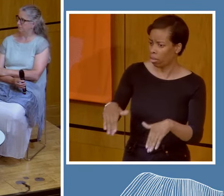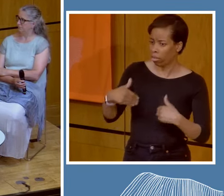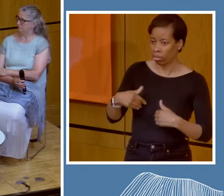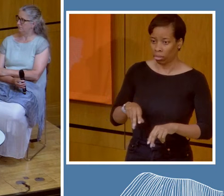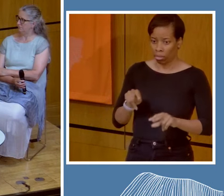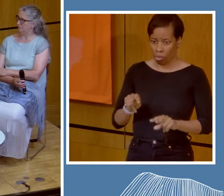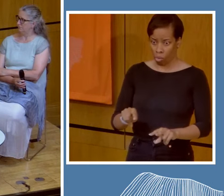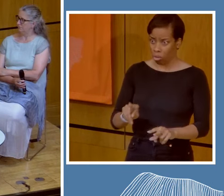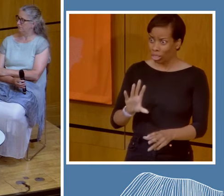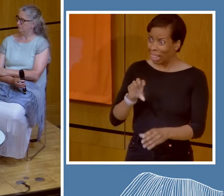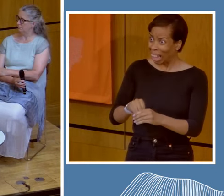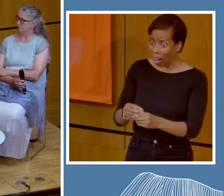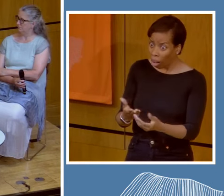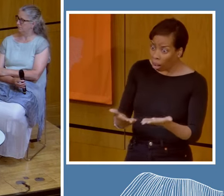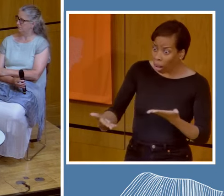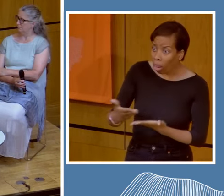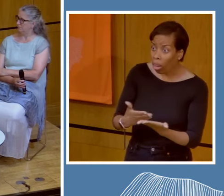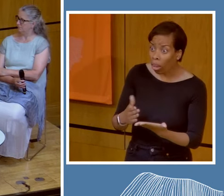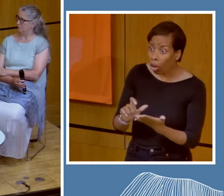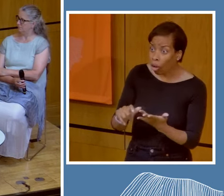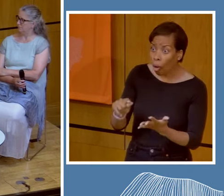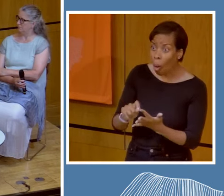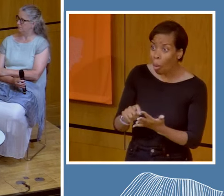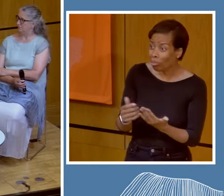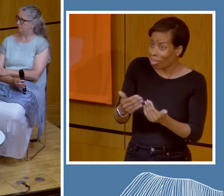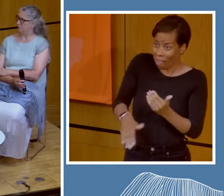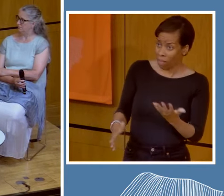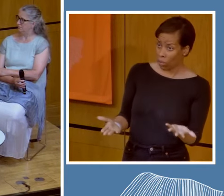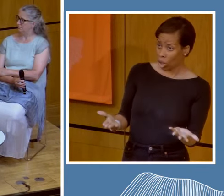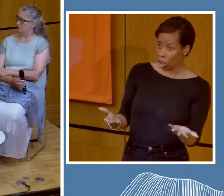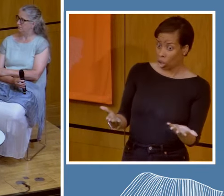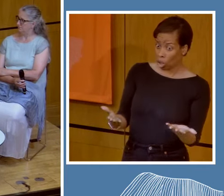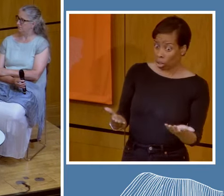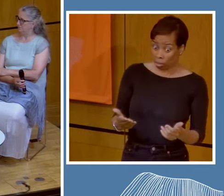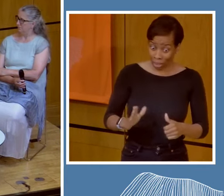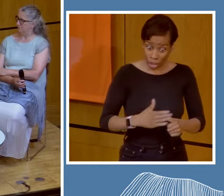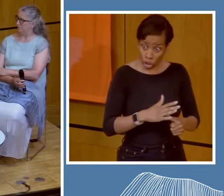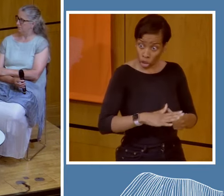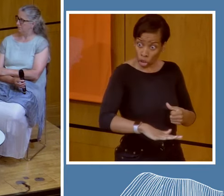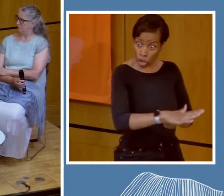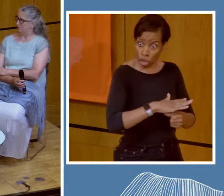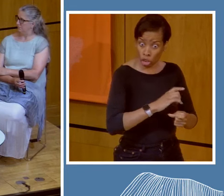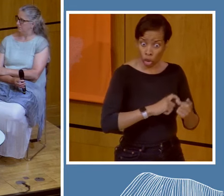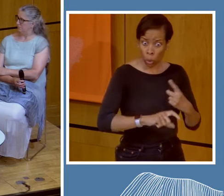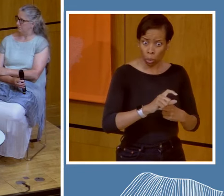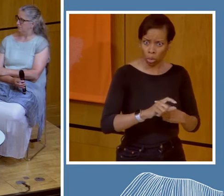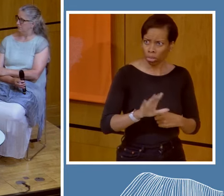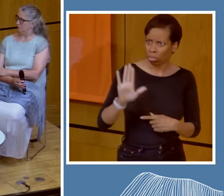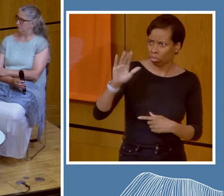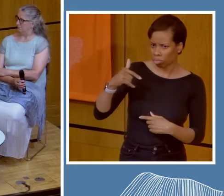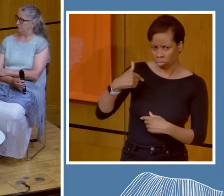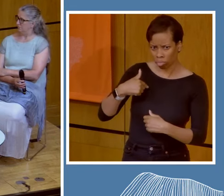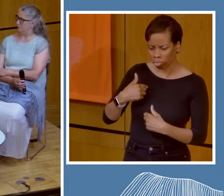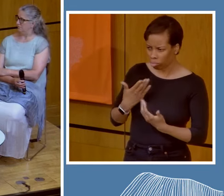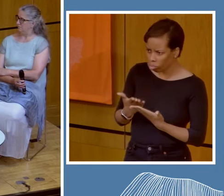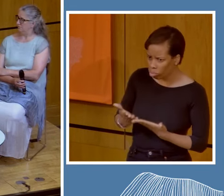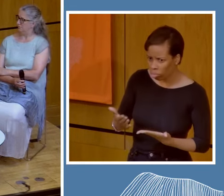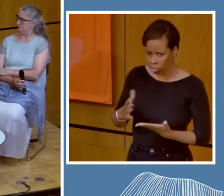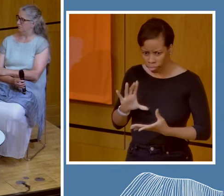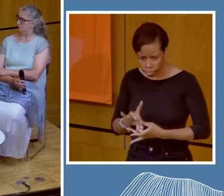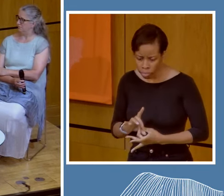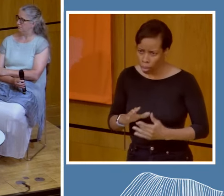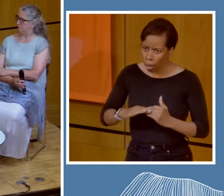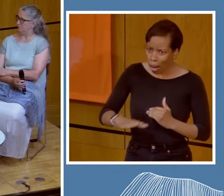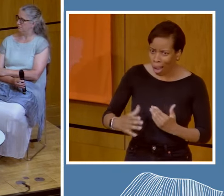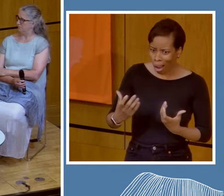actually have a final decision-making, even though indigenous communities see themselves as sovereign nations outside. That